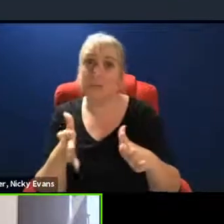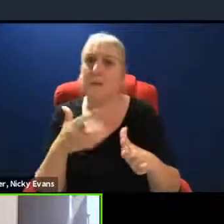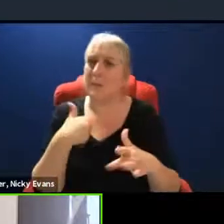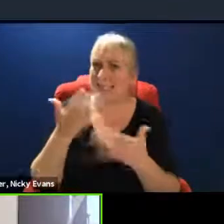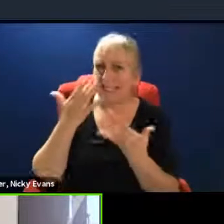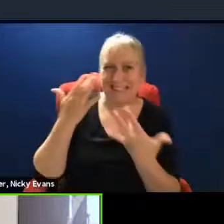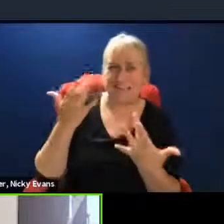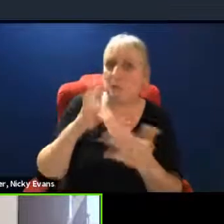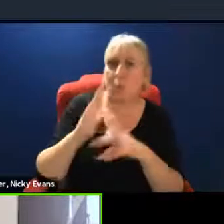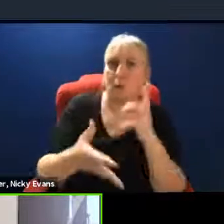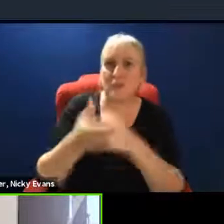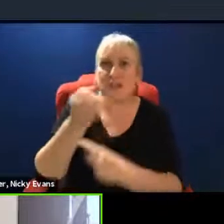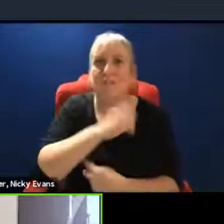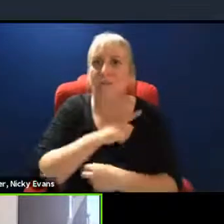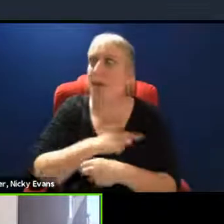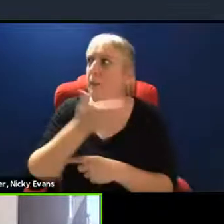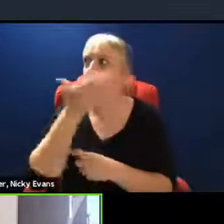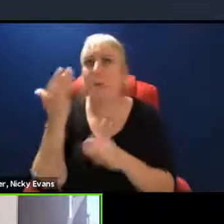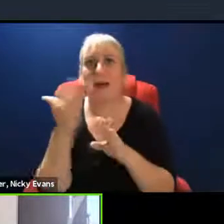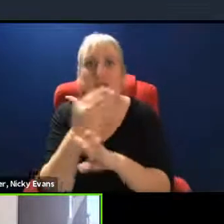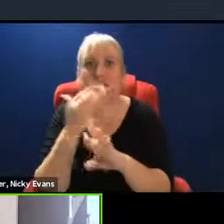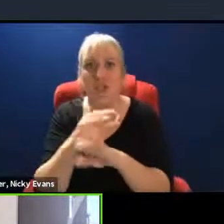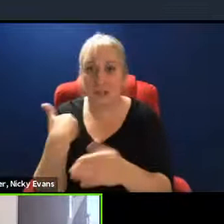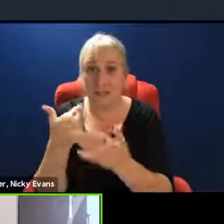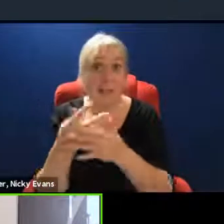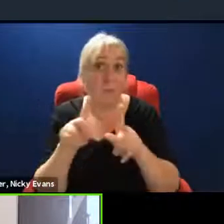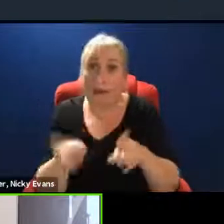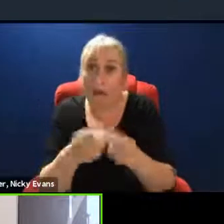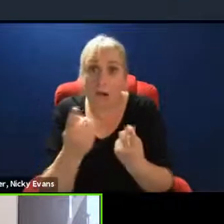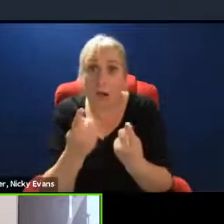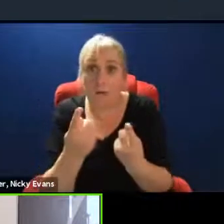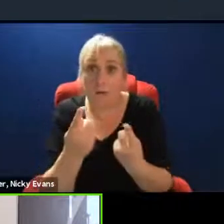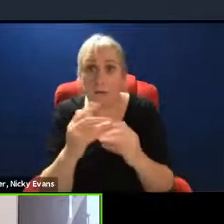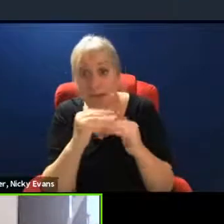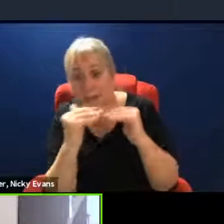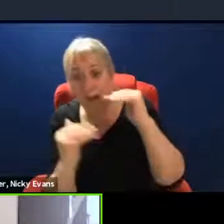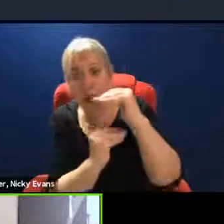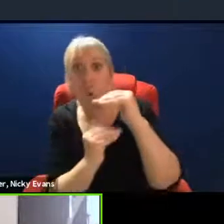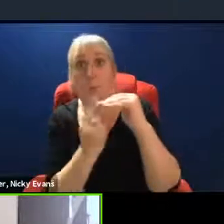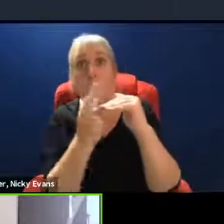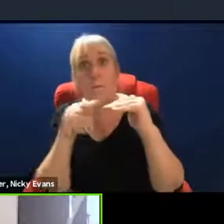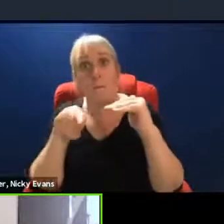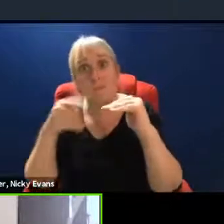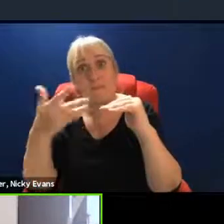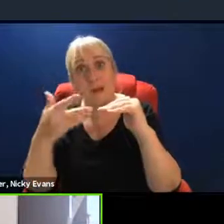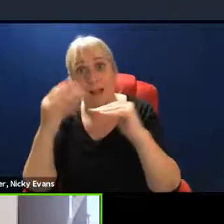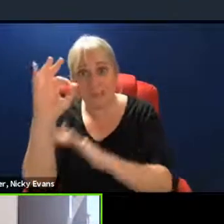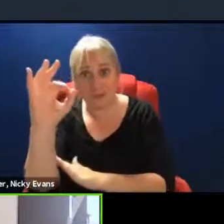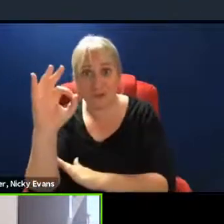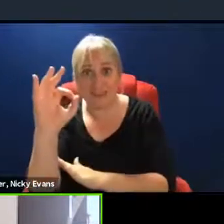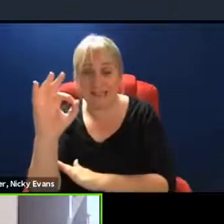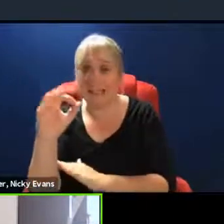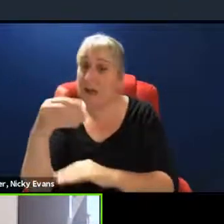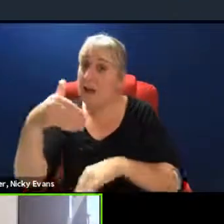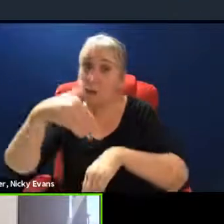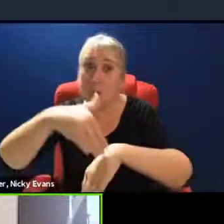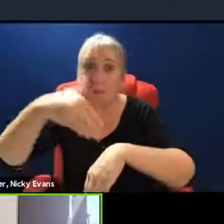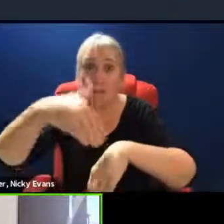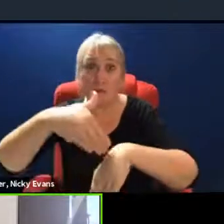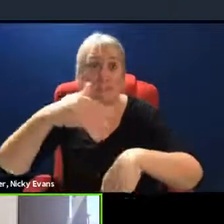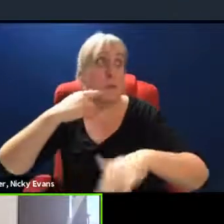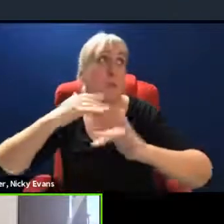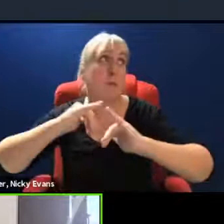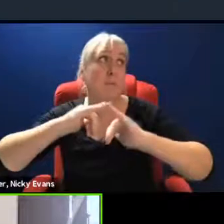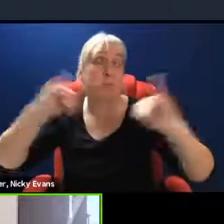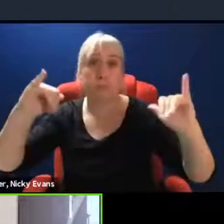that we are seeing. But if we're not able to do that, the consequences are devastating. They're devastating in terms